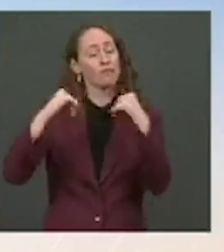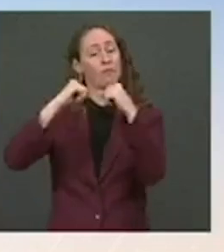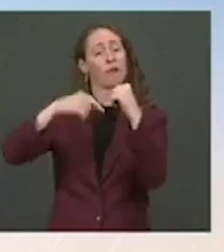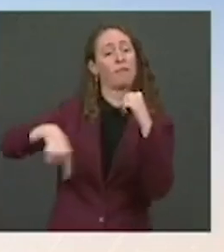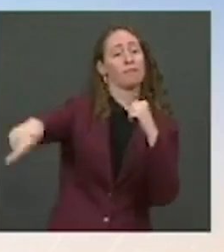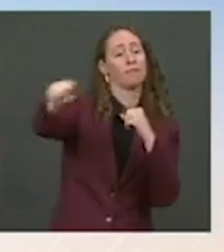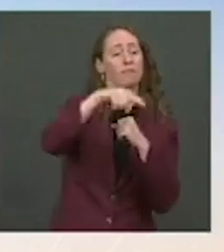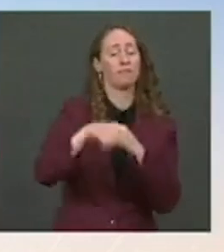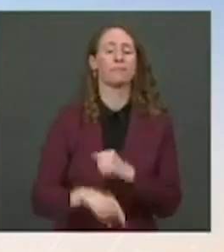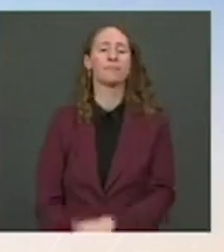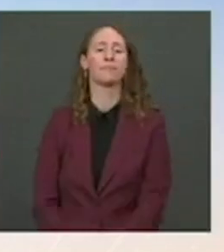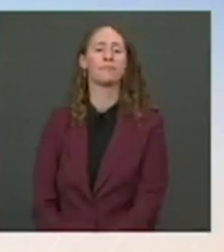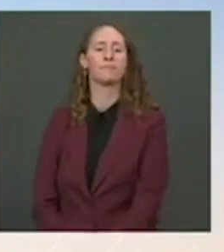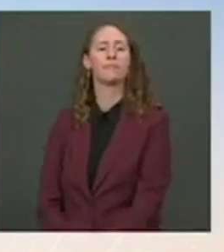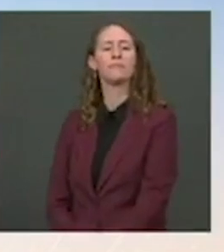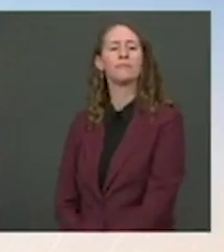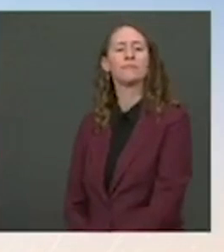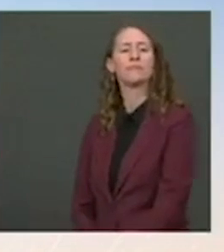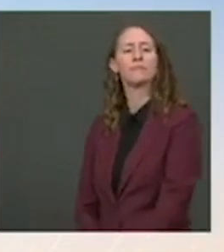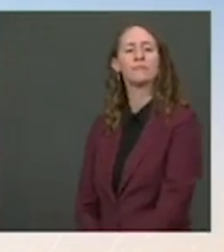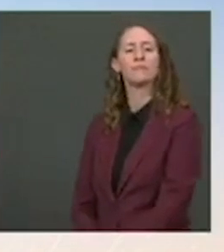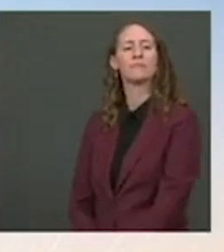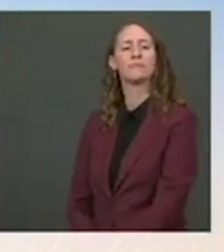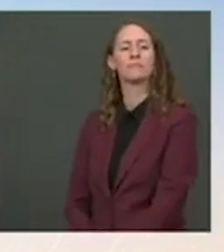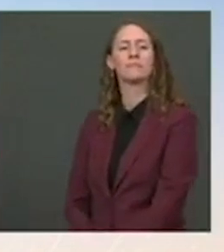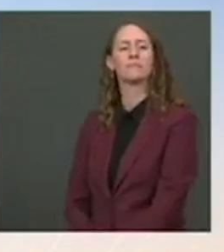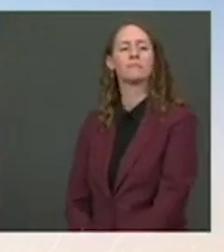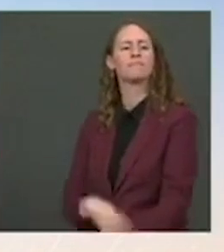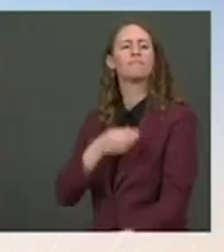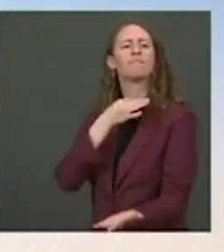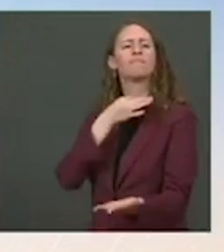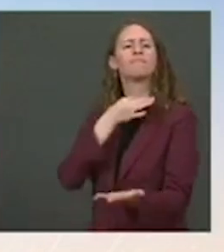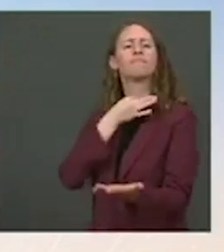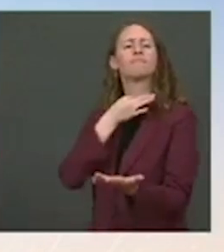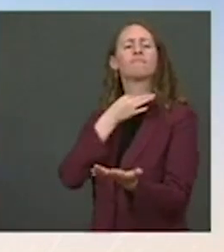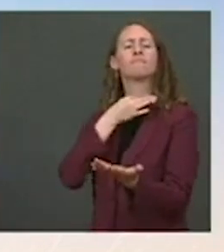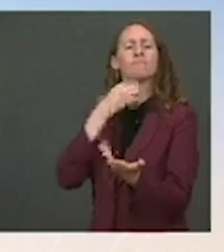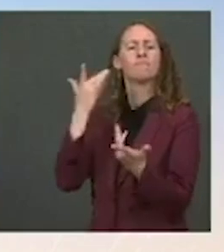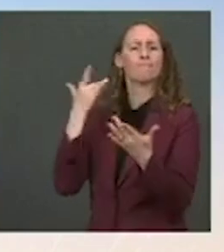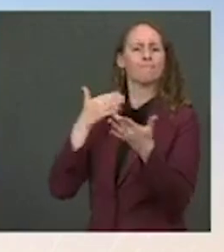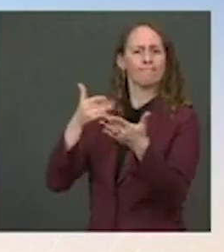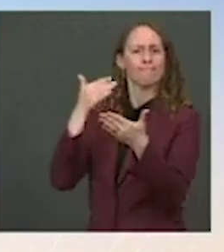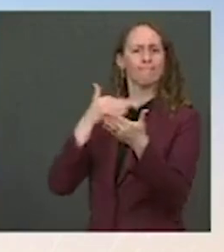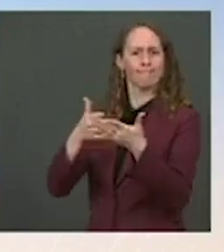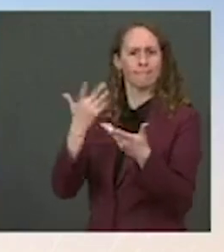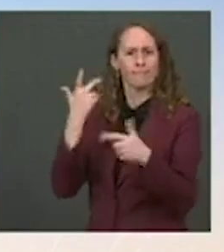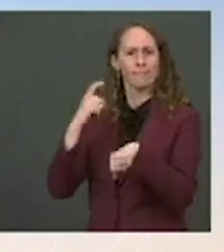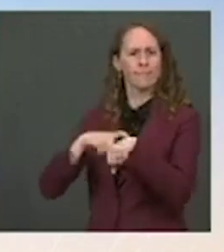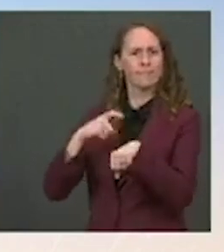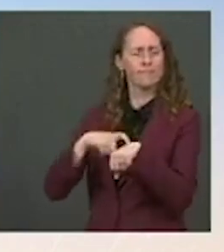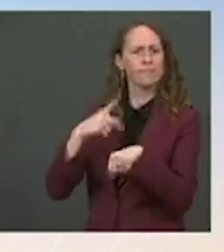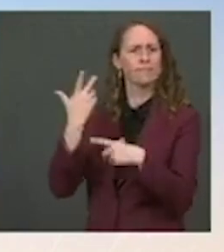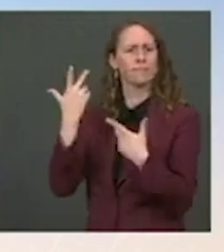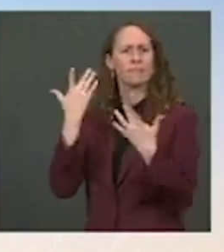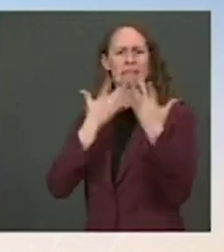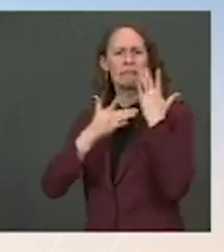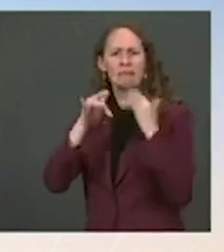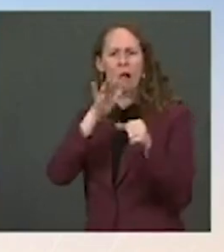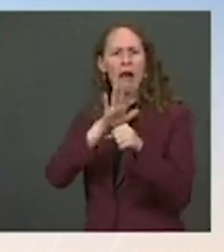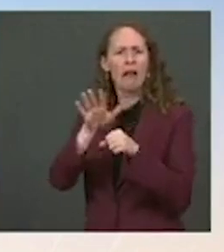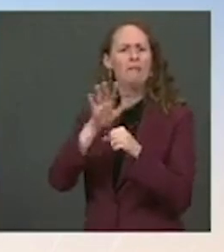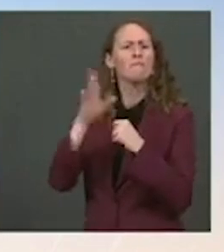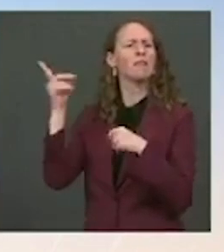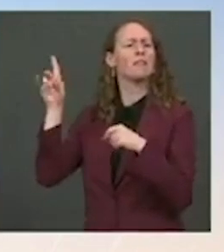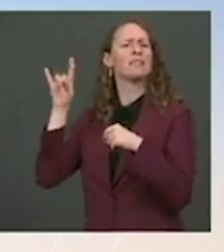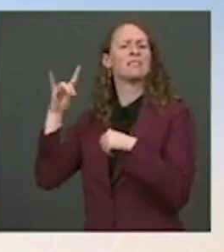Just a question on the timing on the supply chain issue actions that the president has taken. It was clear in March